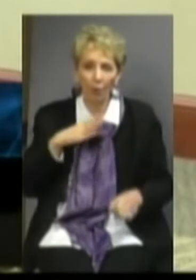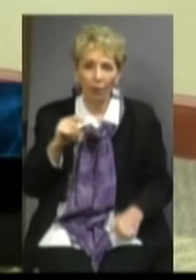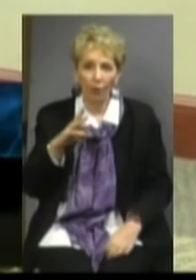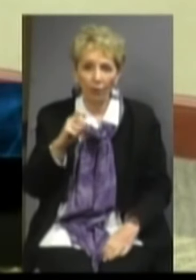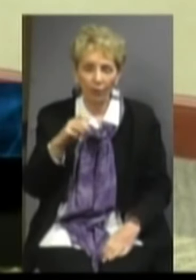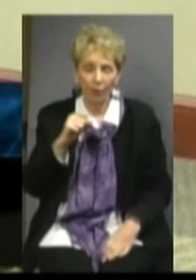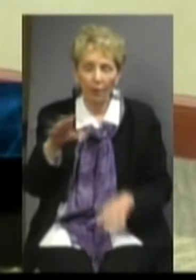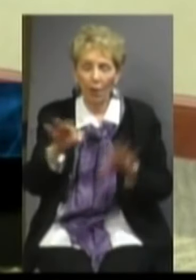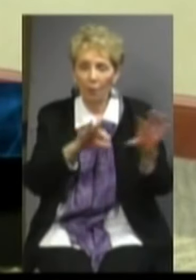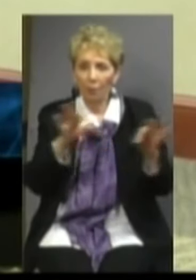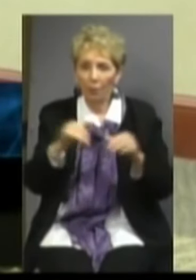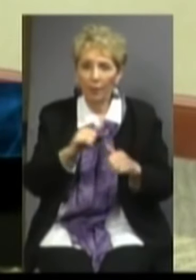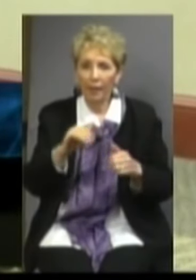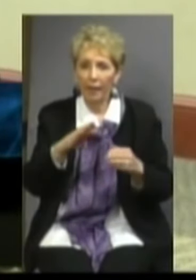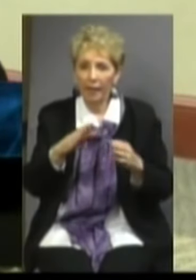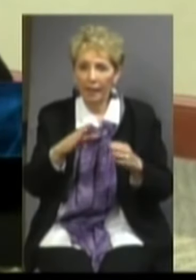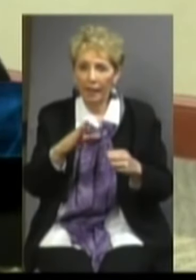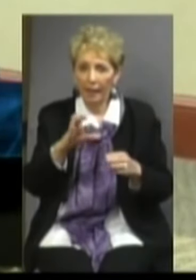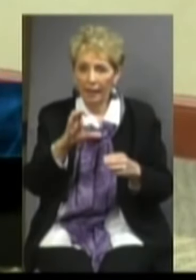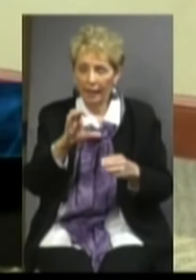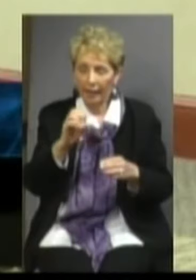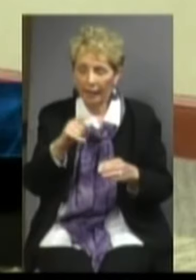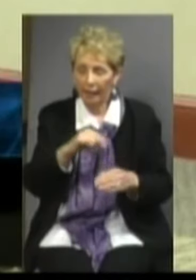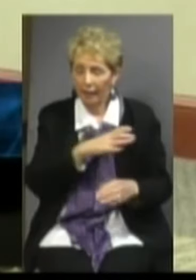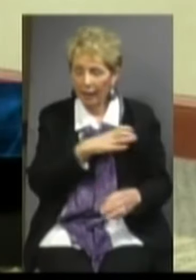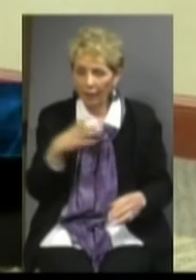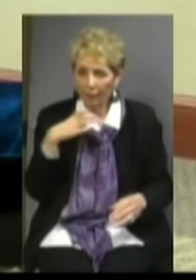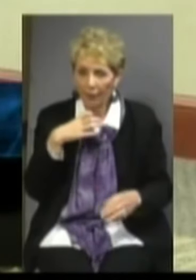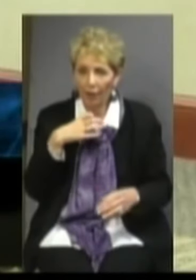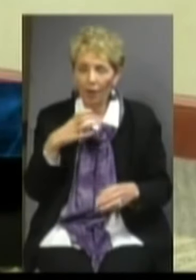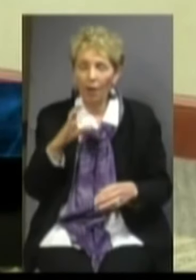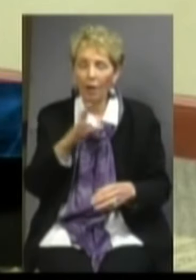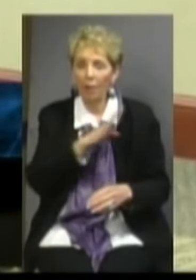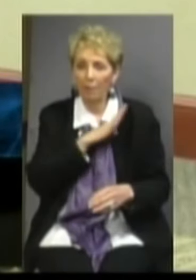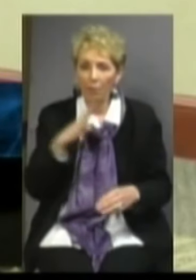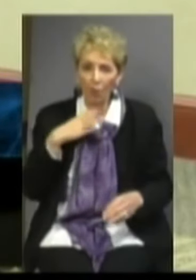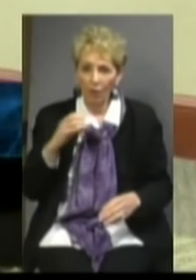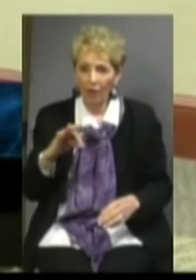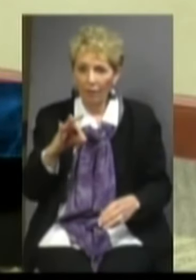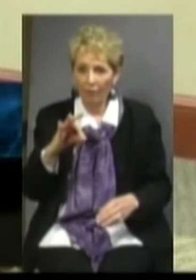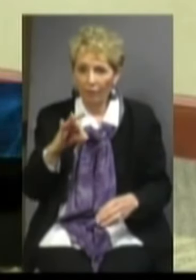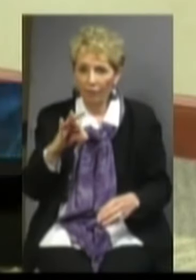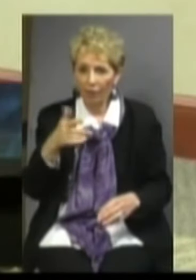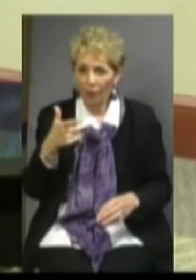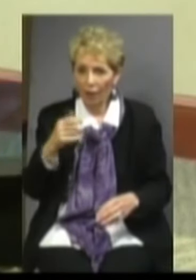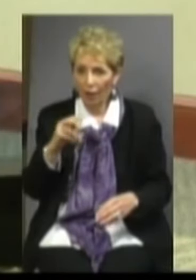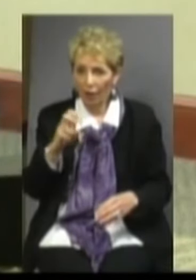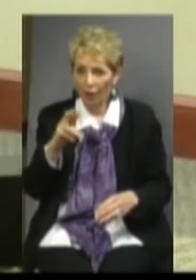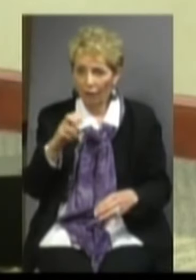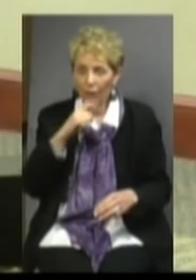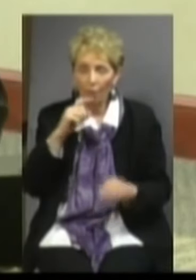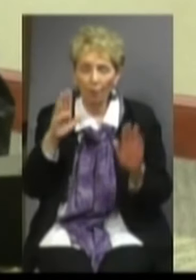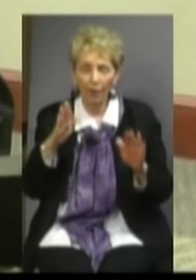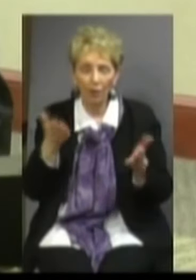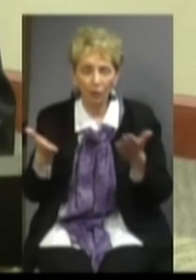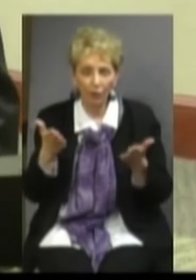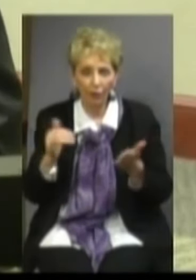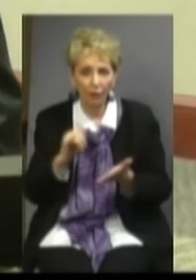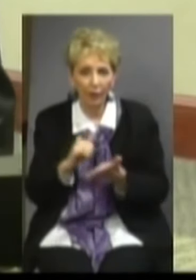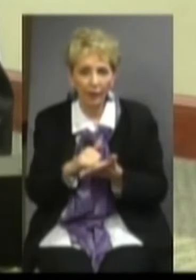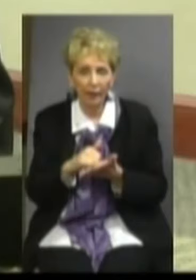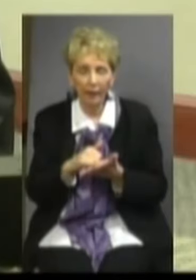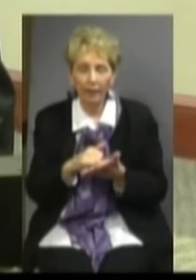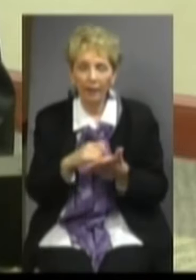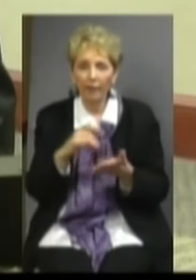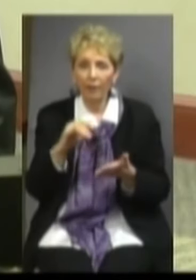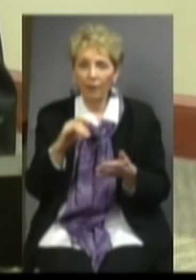appointments from the county commission, school board, and the governor, and they are a great place for service. In fact, we have Mayor Thompson serves on